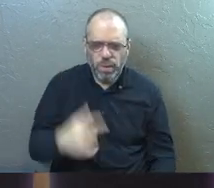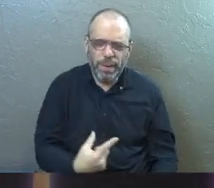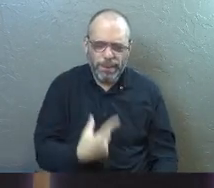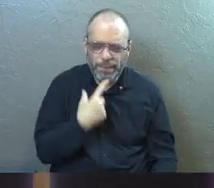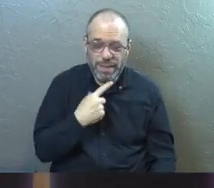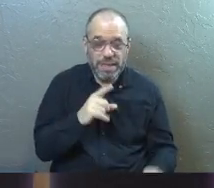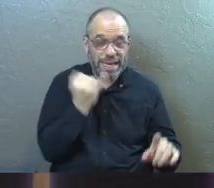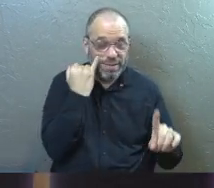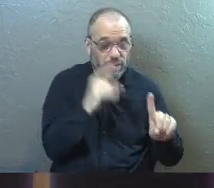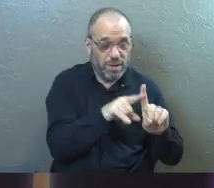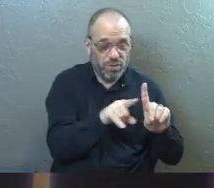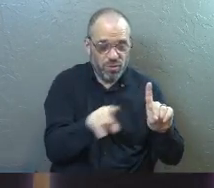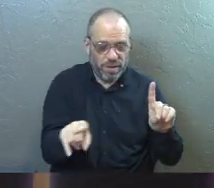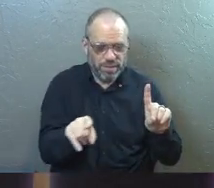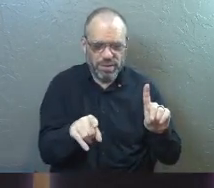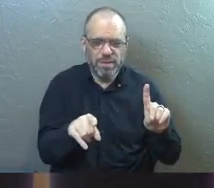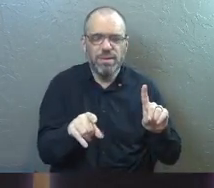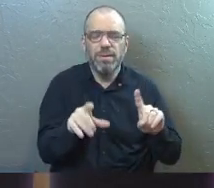when we walk away